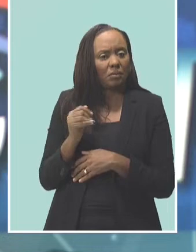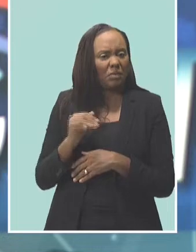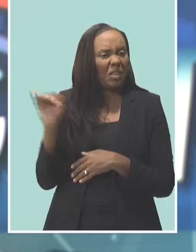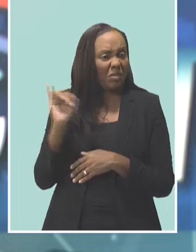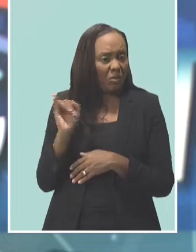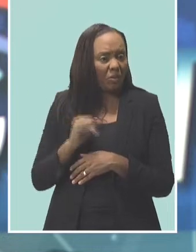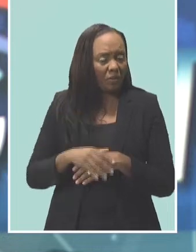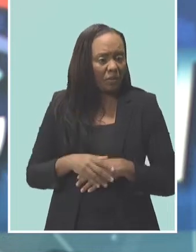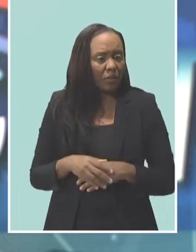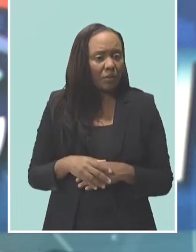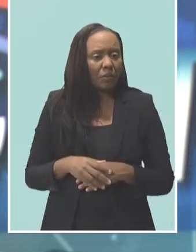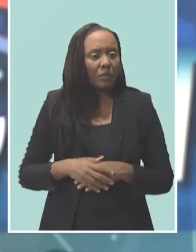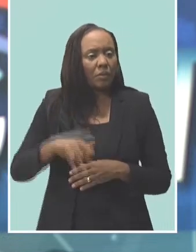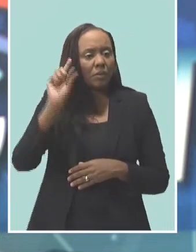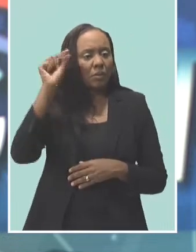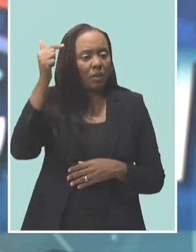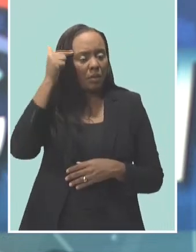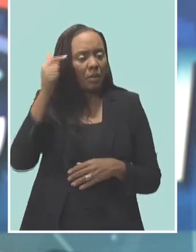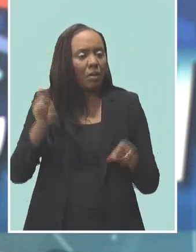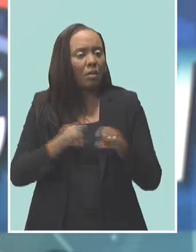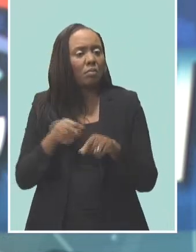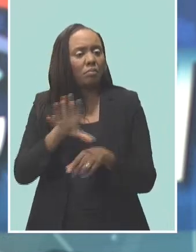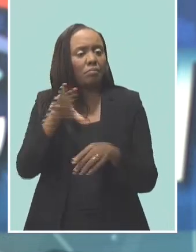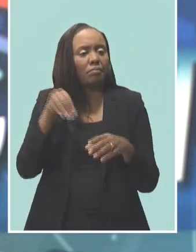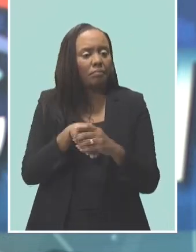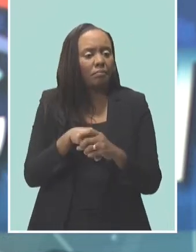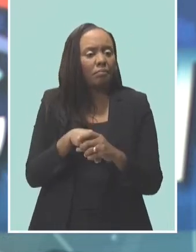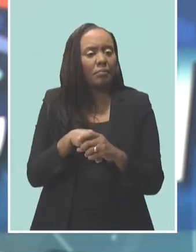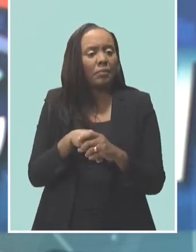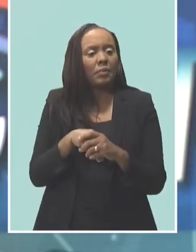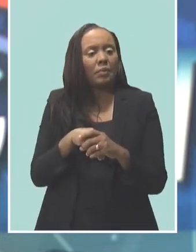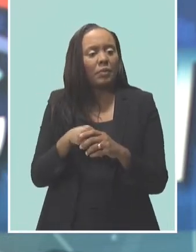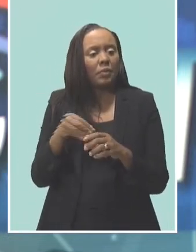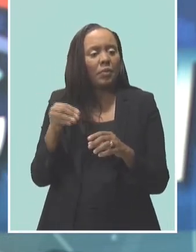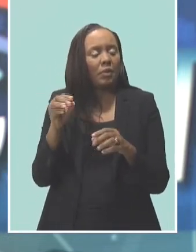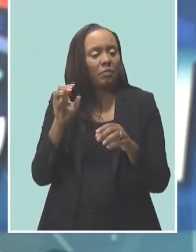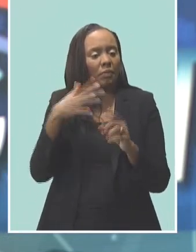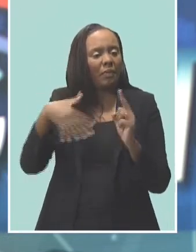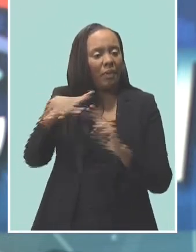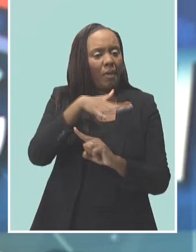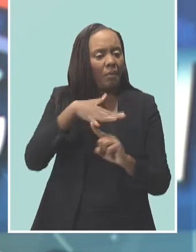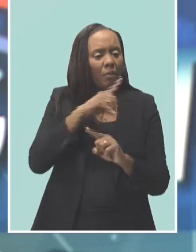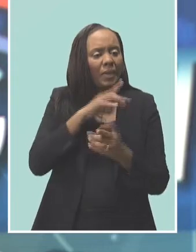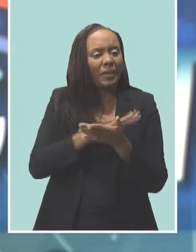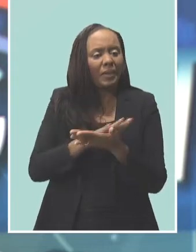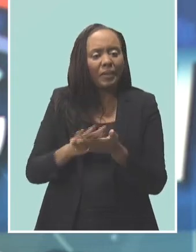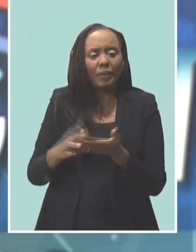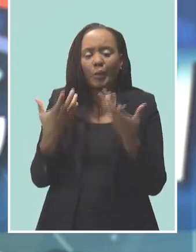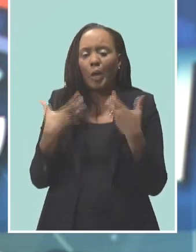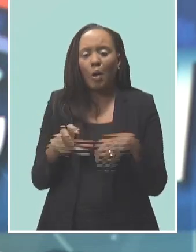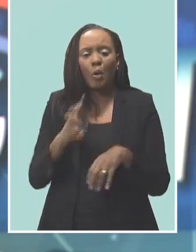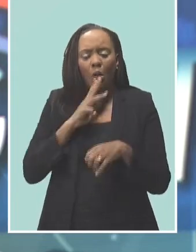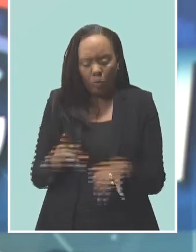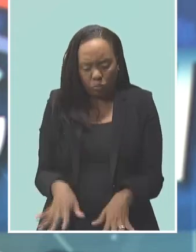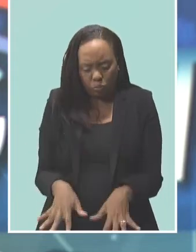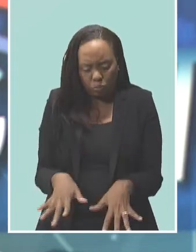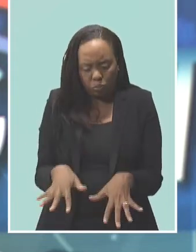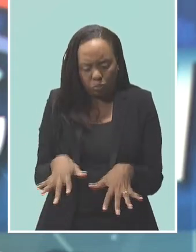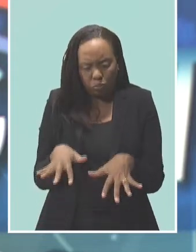And he says government has also been playing its part in keeping the island's environment as clean as possible to prevent cases of flooding.